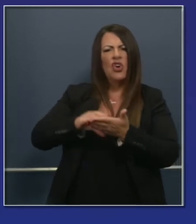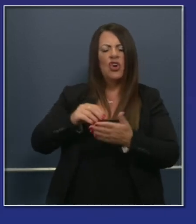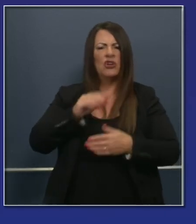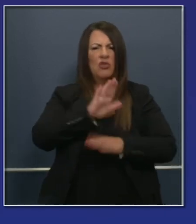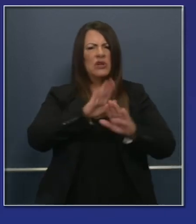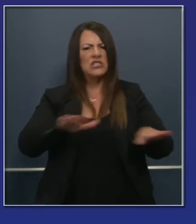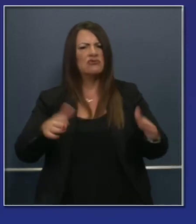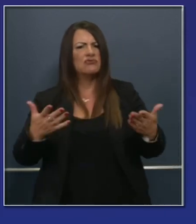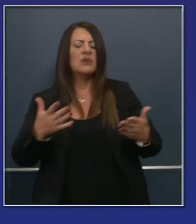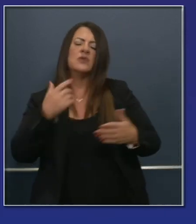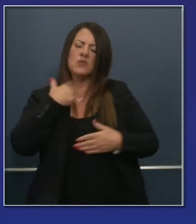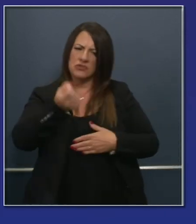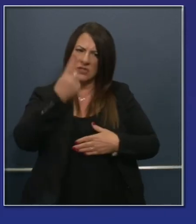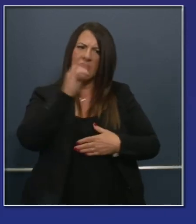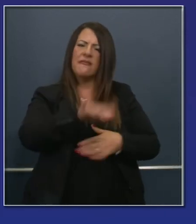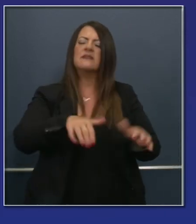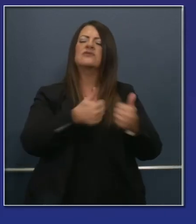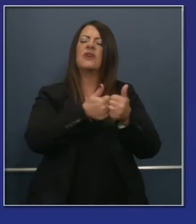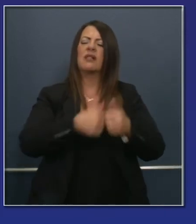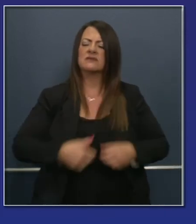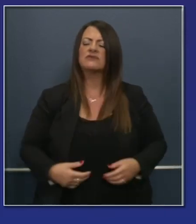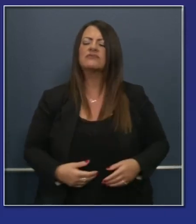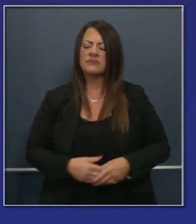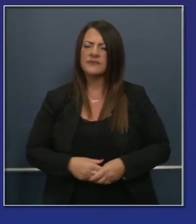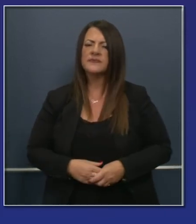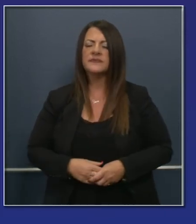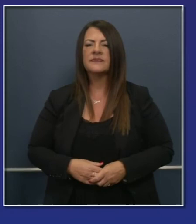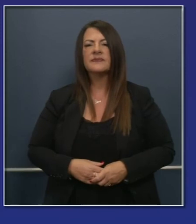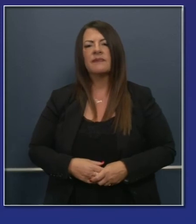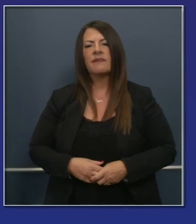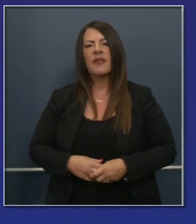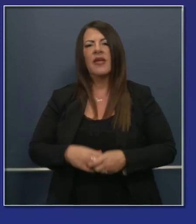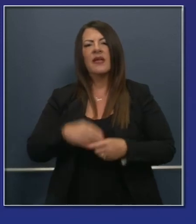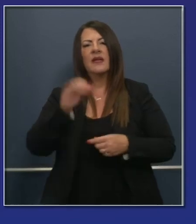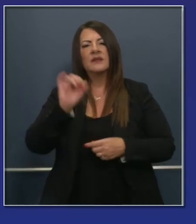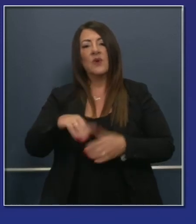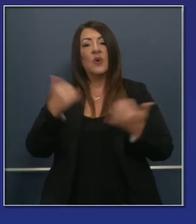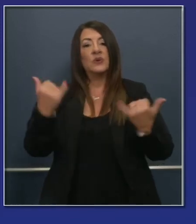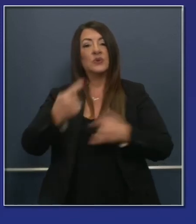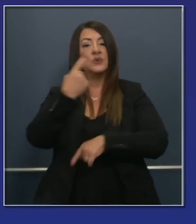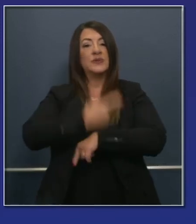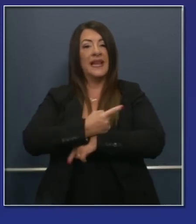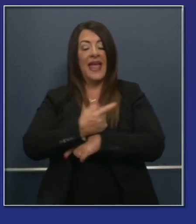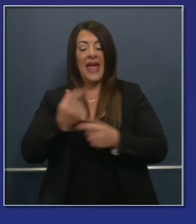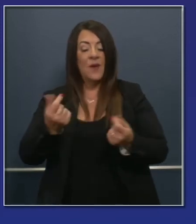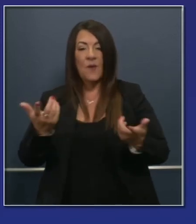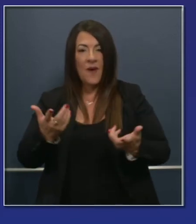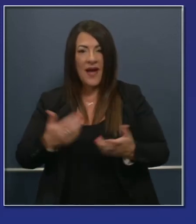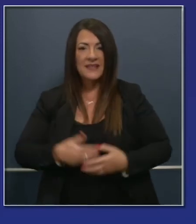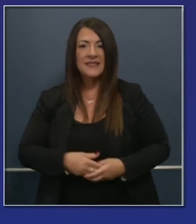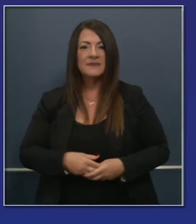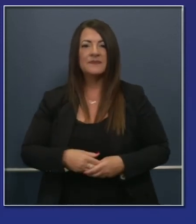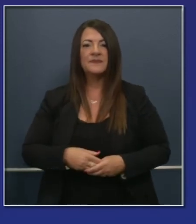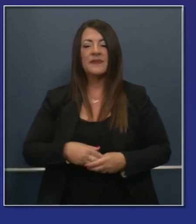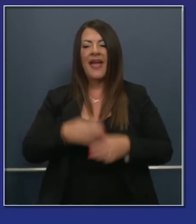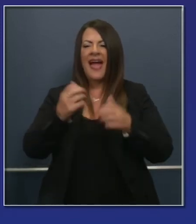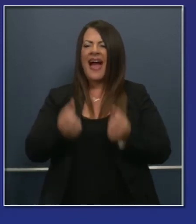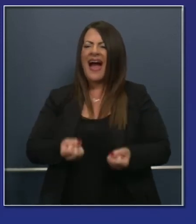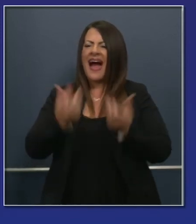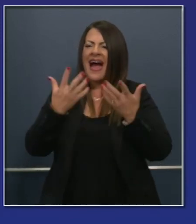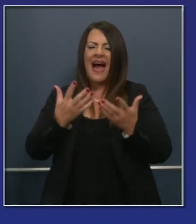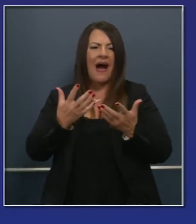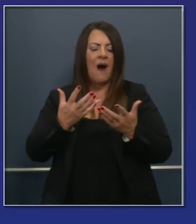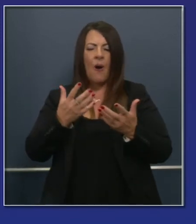challenges that said we have provided to date the access to at least